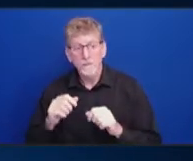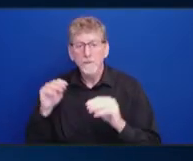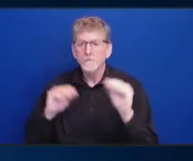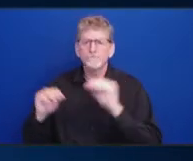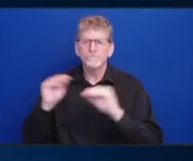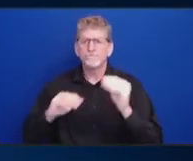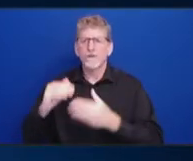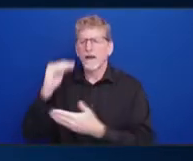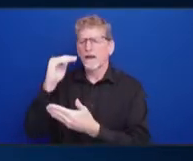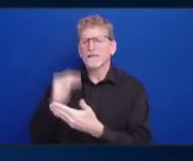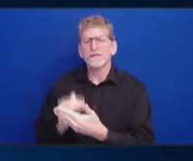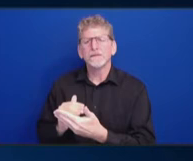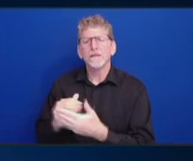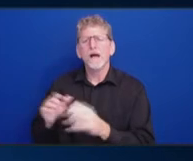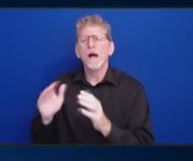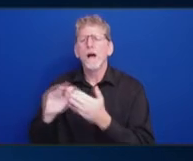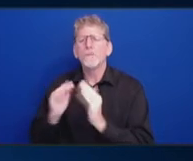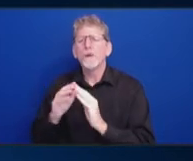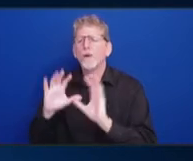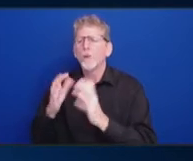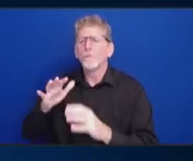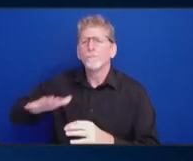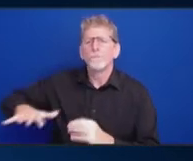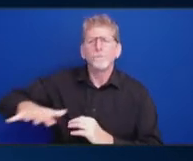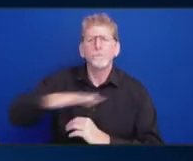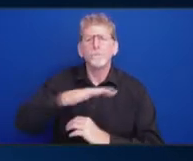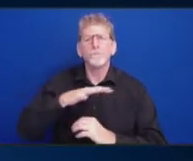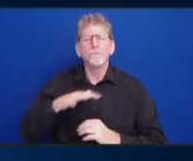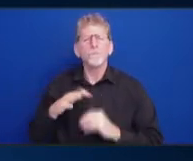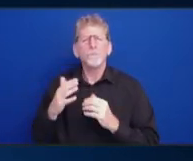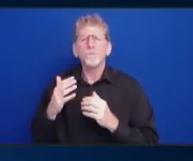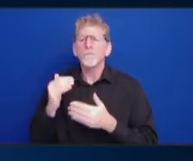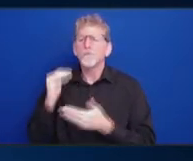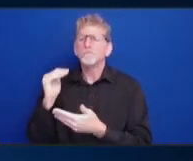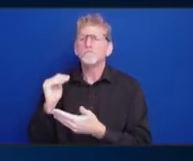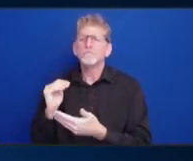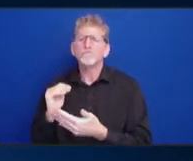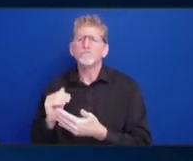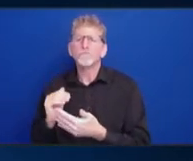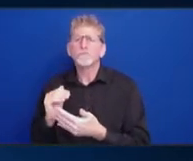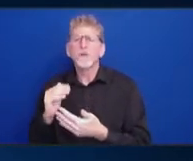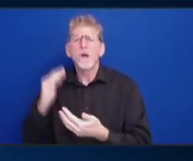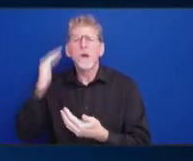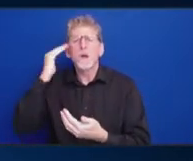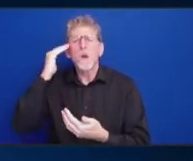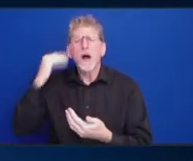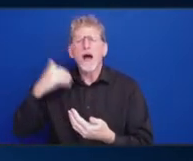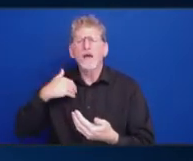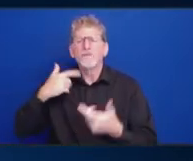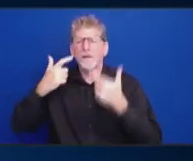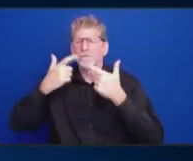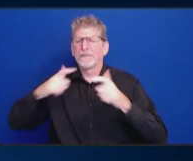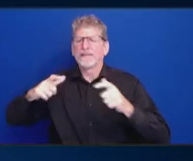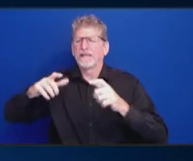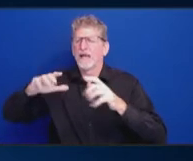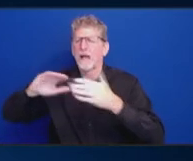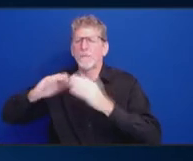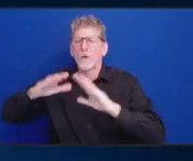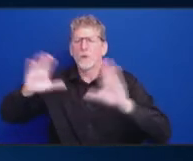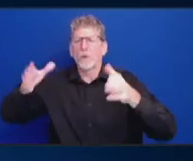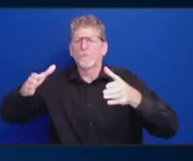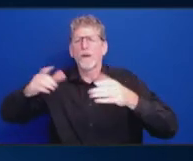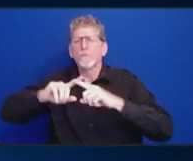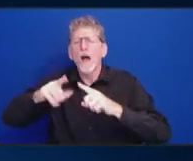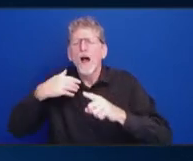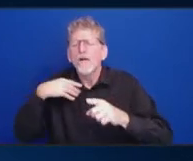named like NCAPA? Those are big community groups, but are there community groups by region that they've